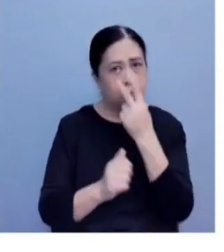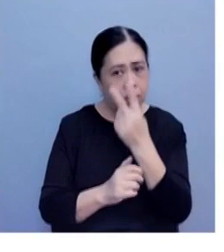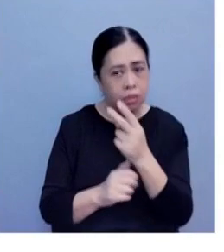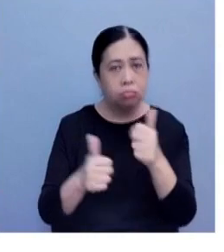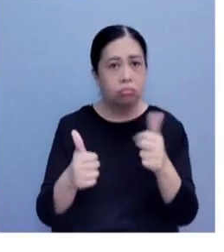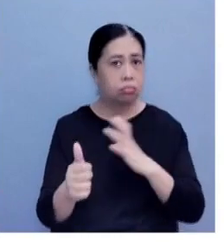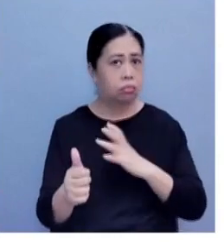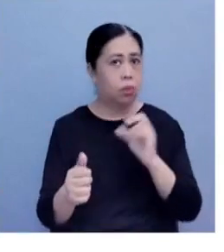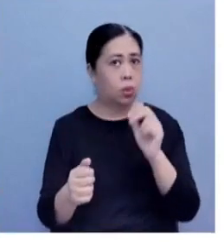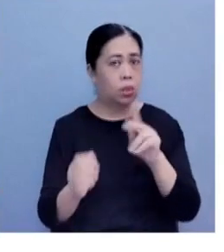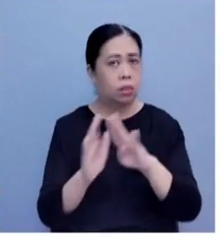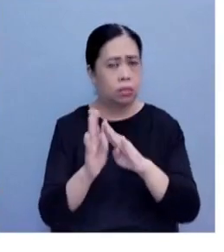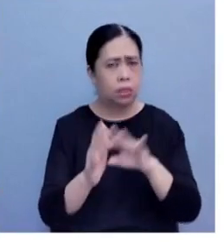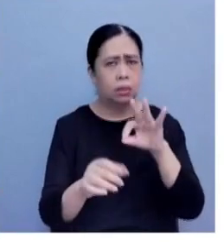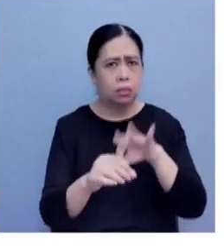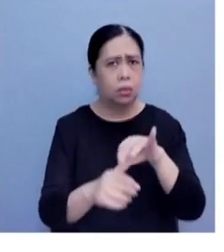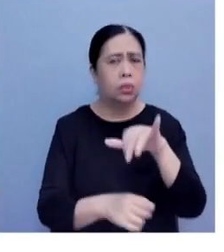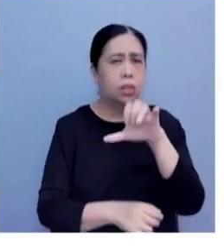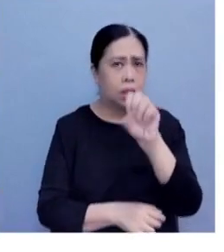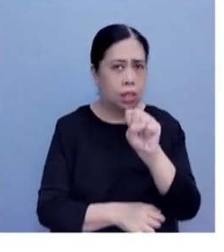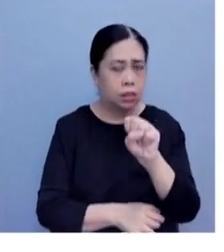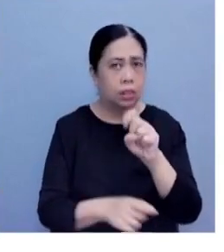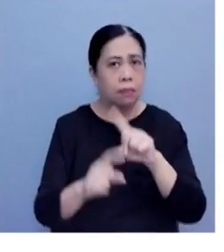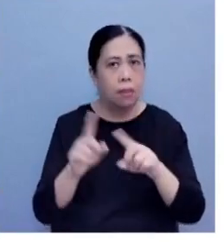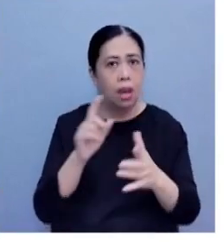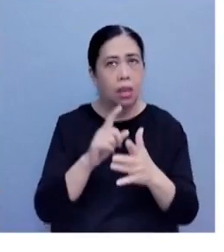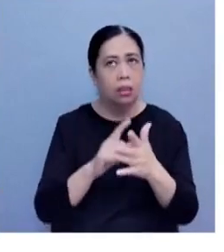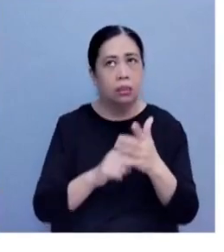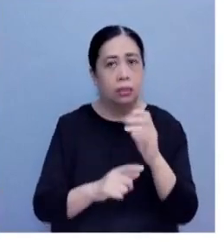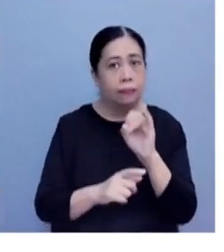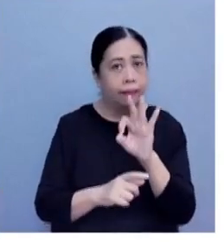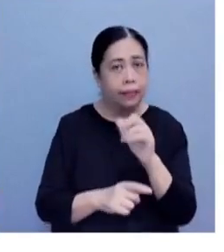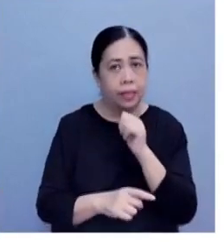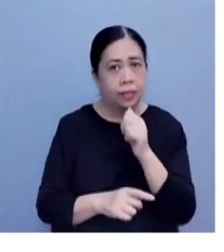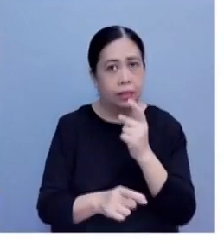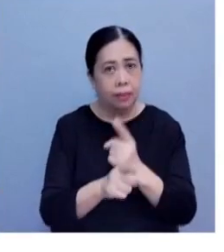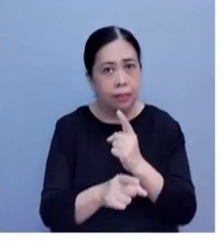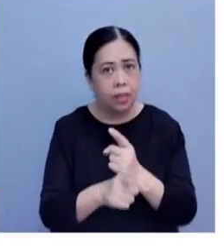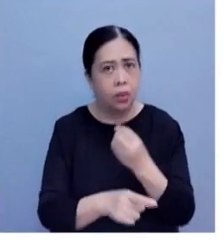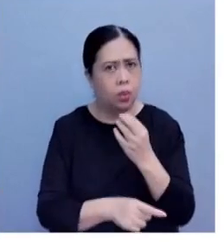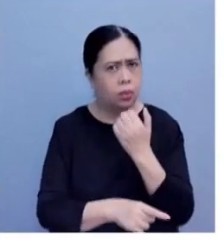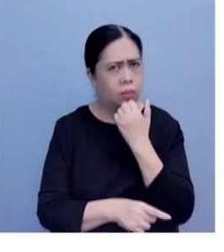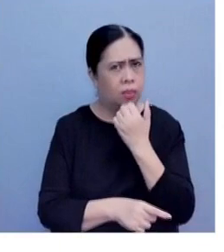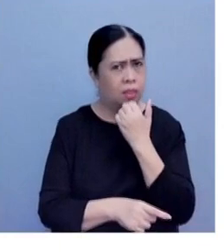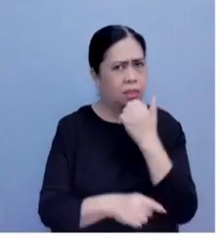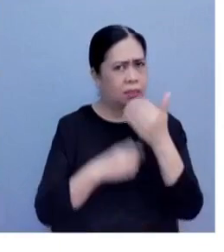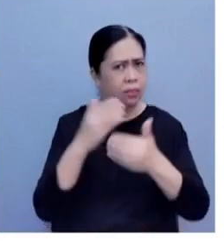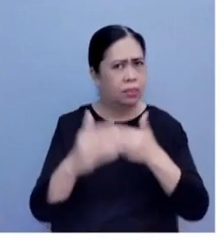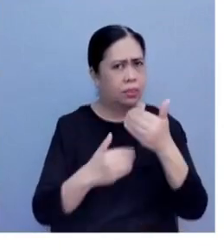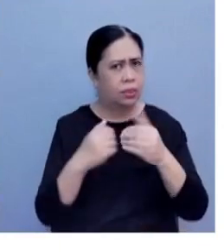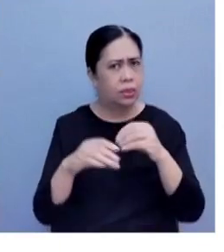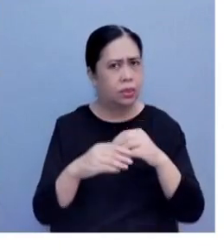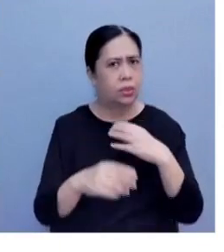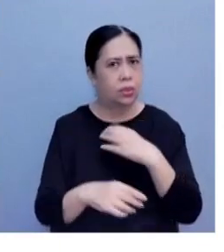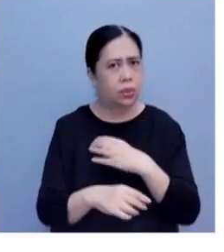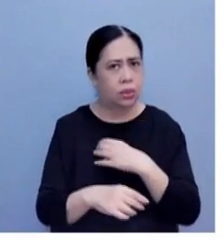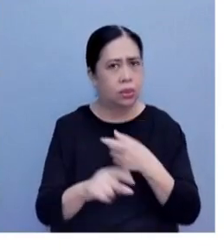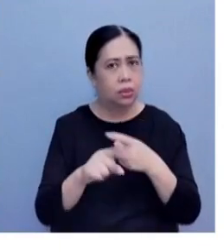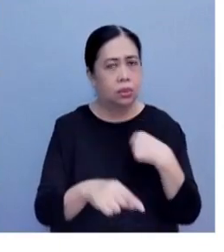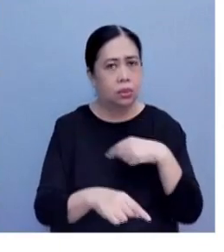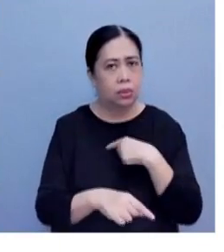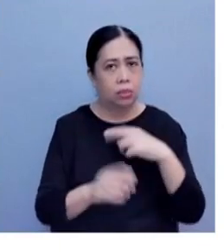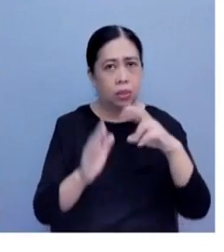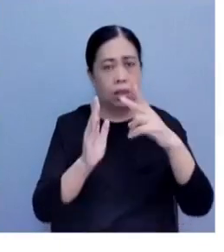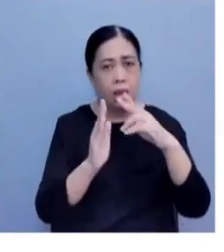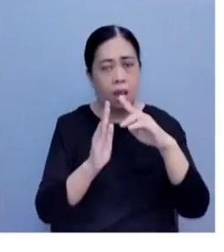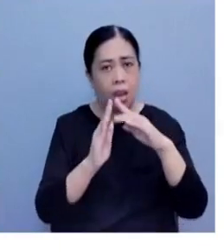okay ay isang bill, we vote yes to that. Pero po kapag hindi tama ang isang bill o mali ang proceeding sa house based on our house